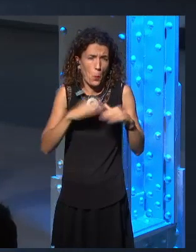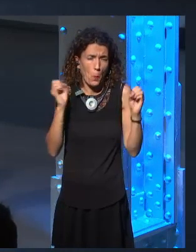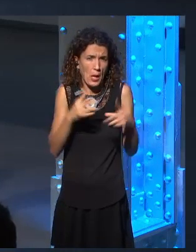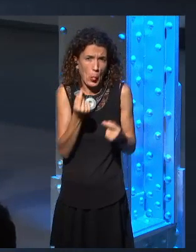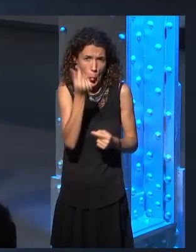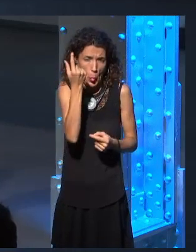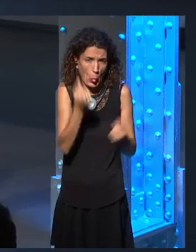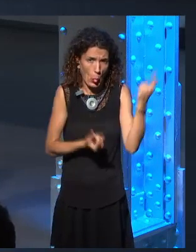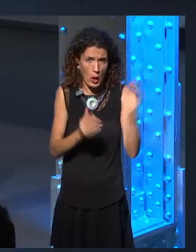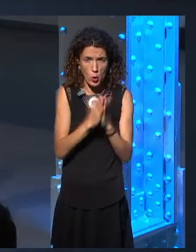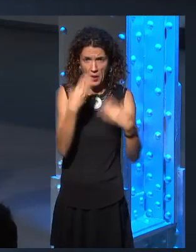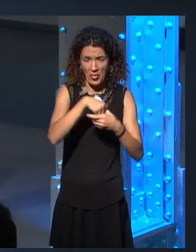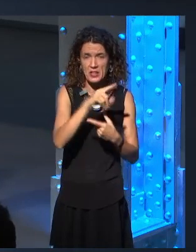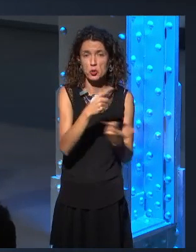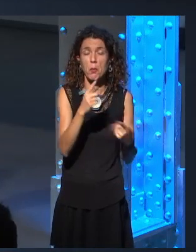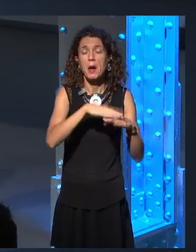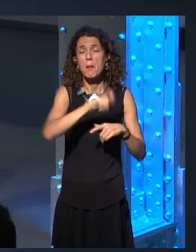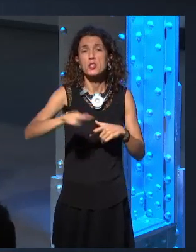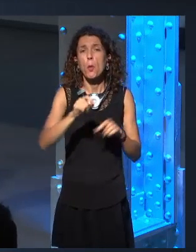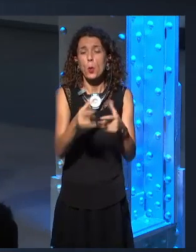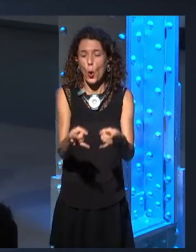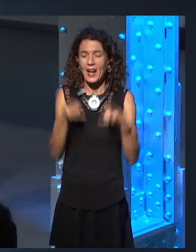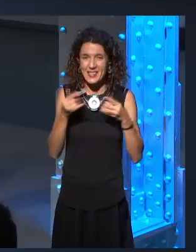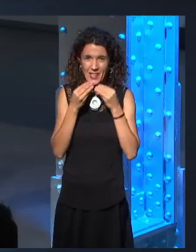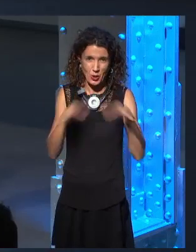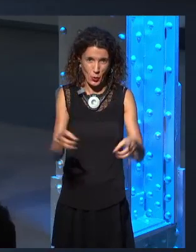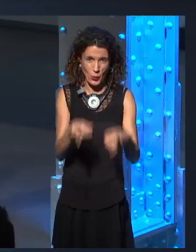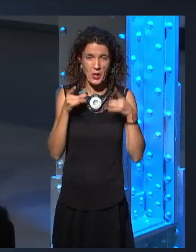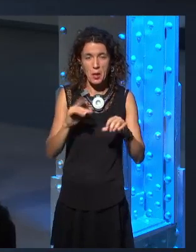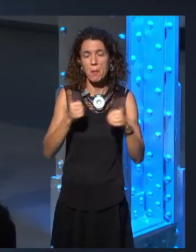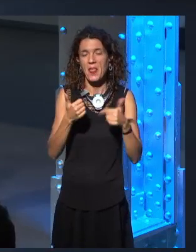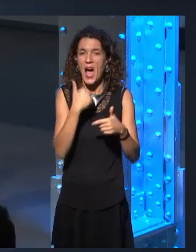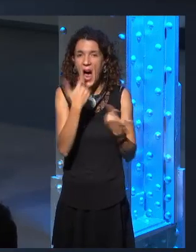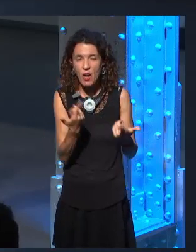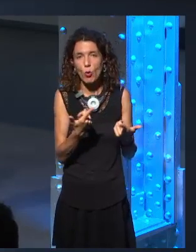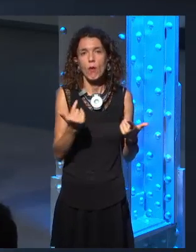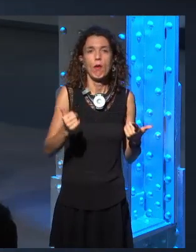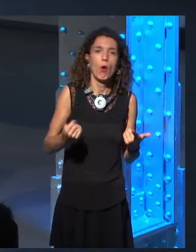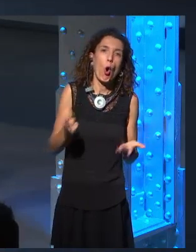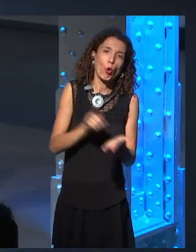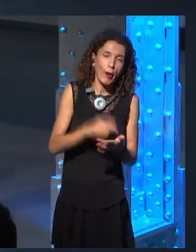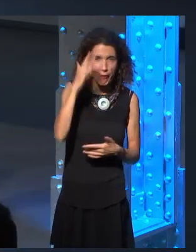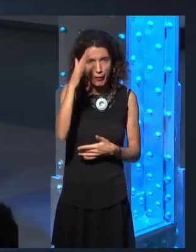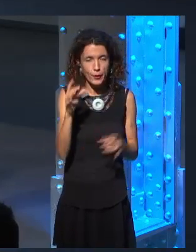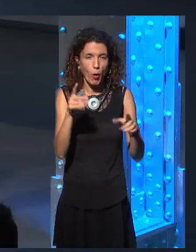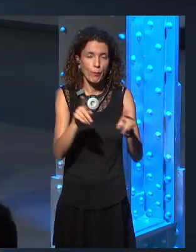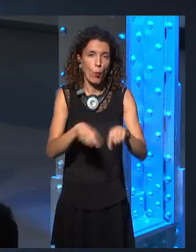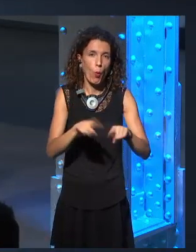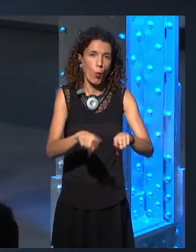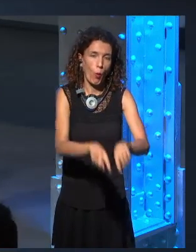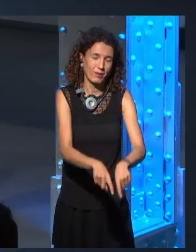to kind of get people into reading the story without going, Oh, it's just fantasy, right? I mean, you know, it starts with ice zombies and ends with dragons,